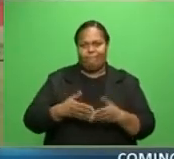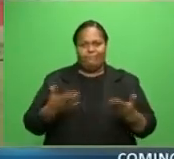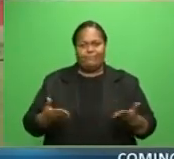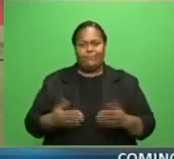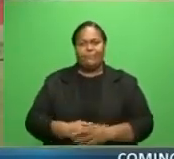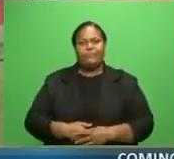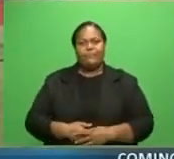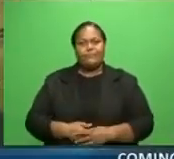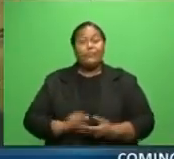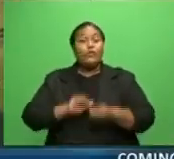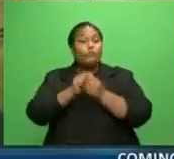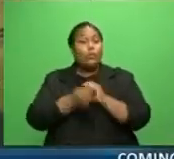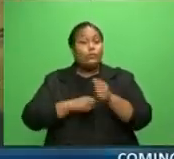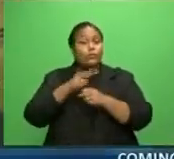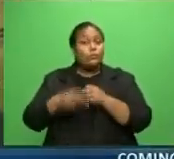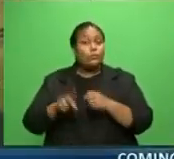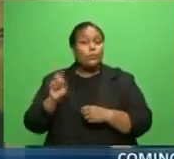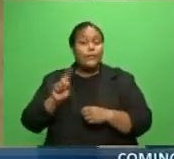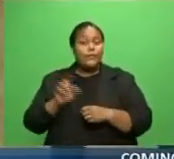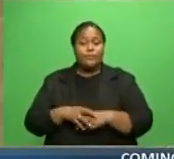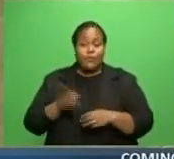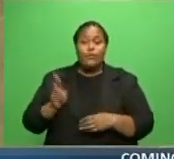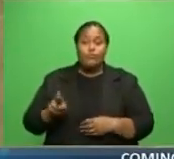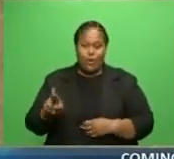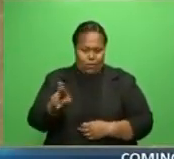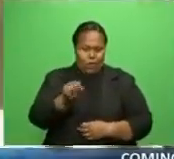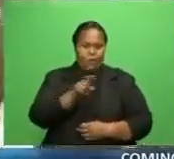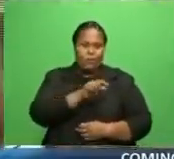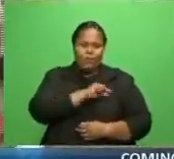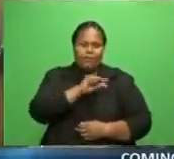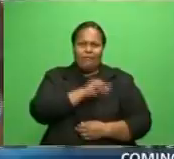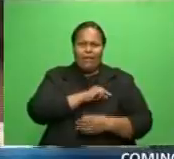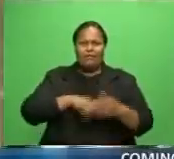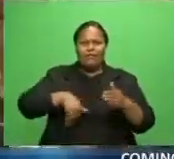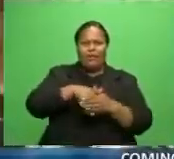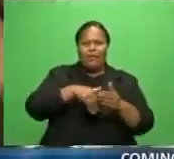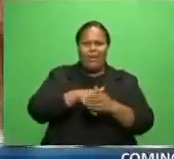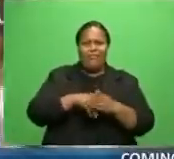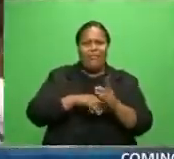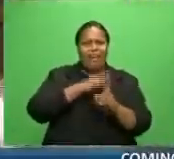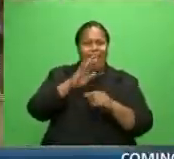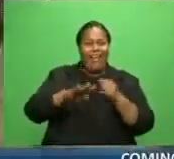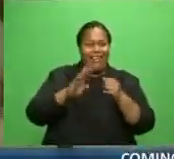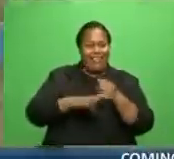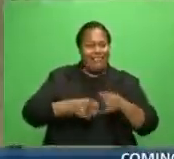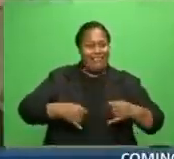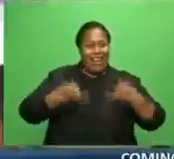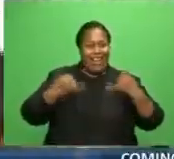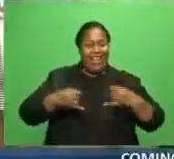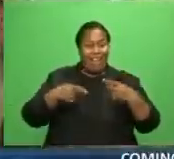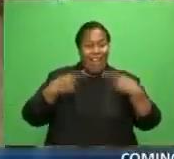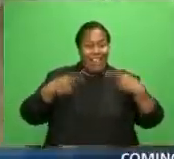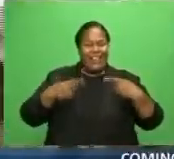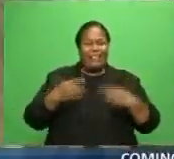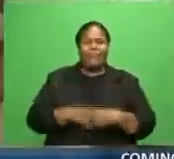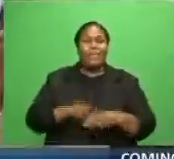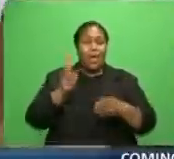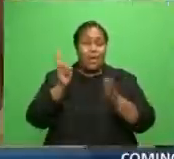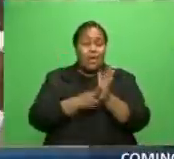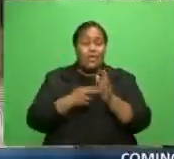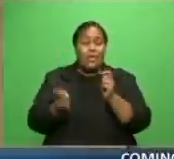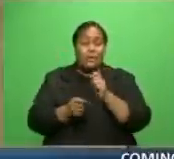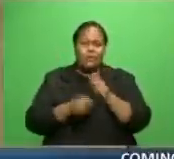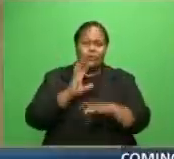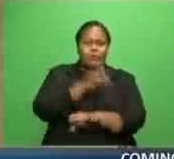In sports tonight, Rewa qualify for BOG final. And Naita Asiri defeats Nanronga in skipper cup